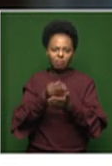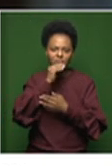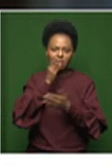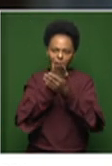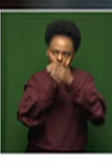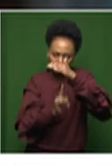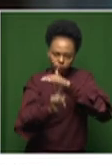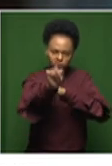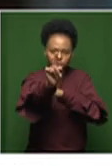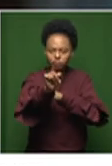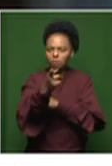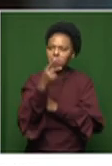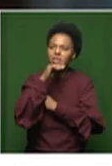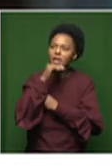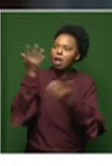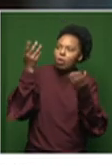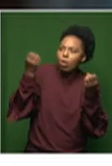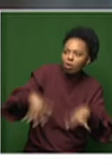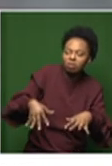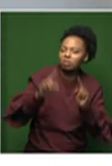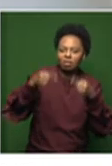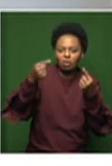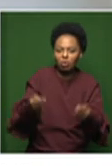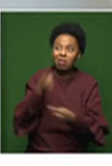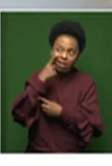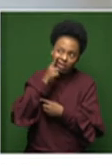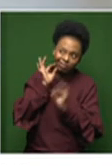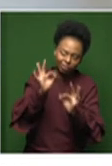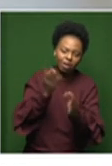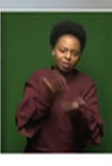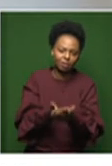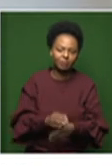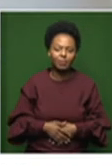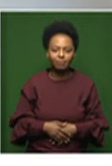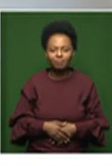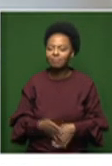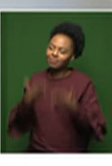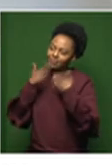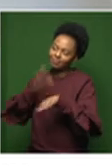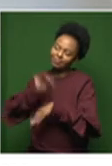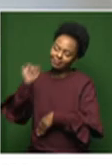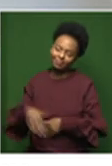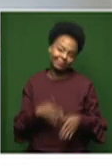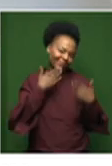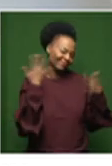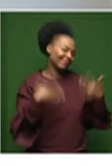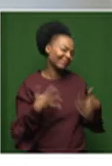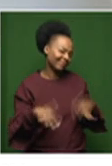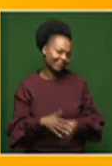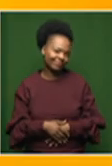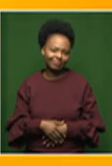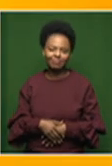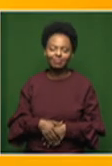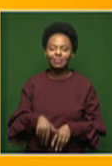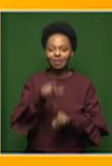Oxford Parks. You can't miss it. Okay. Candice, great chatting to you. Thank you so much for your time. Thank you so much. All right. We just spoke to Candice